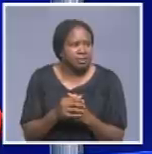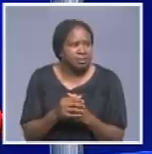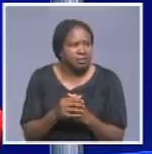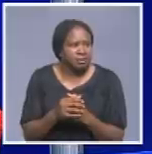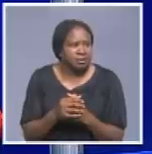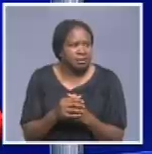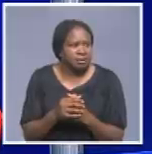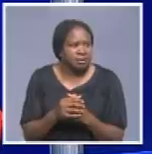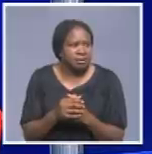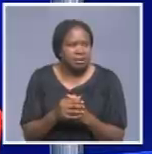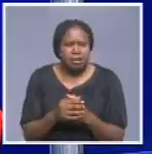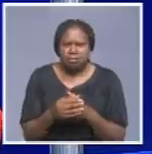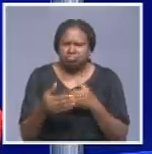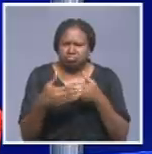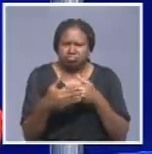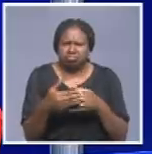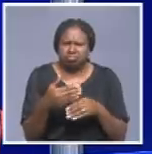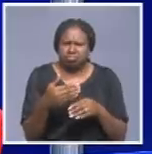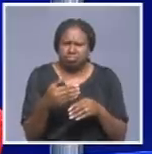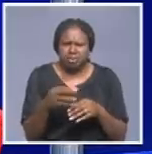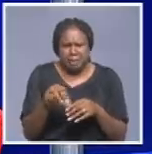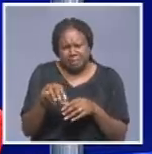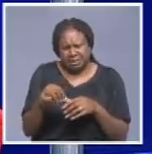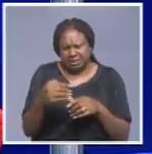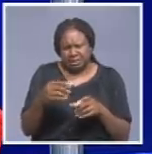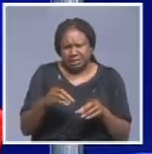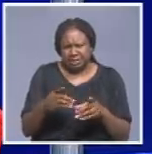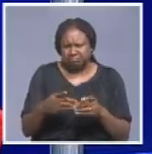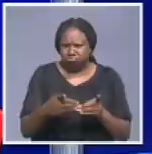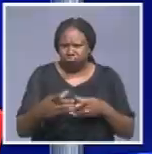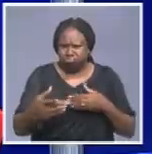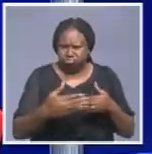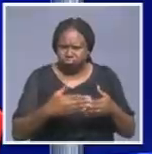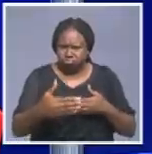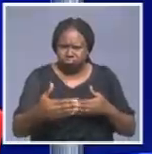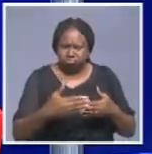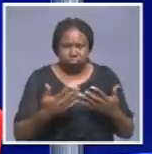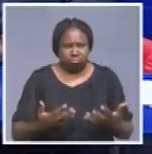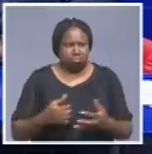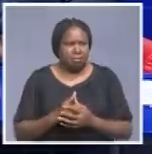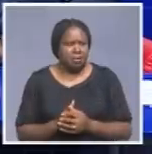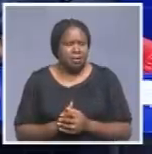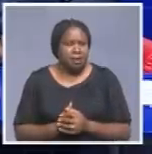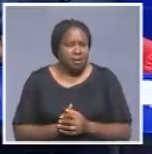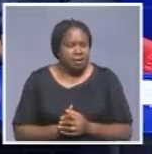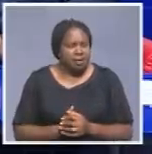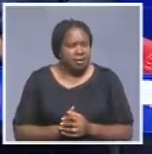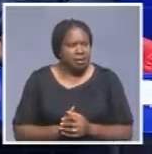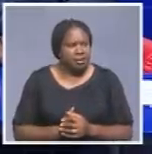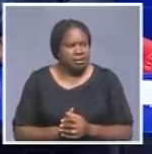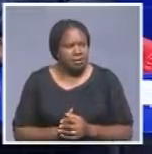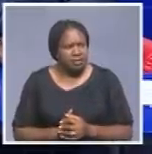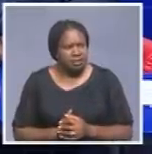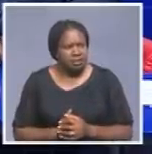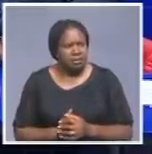less than a metre. Now, if… Like the way we are sitting at the moment. Exactly. Okay. If maybe in the